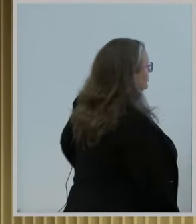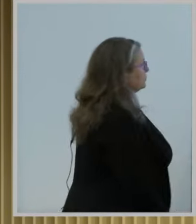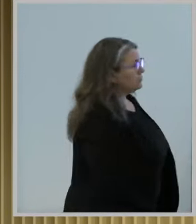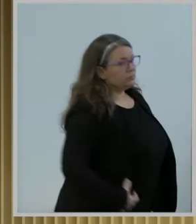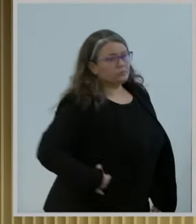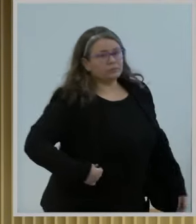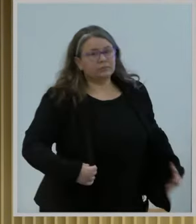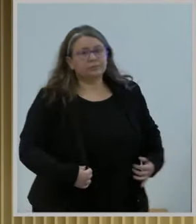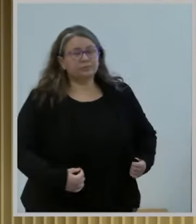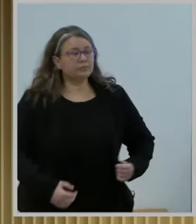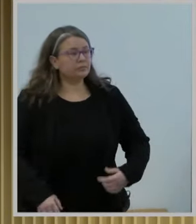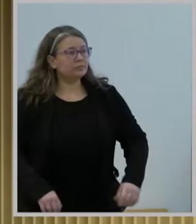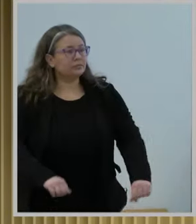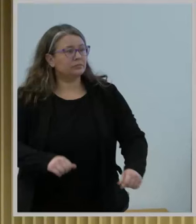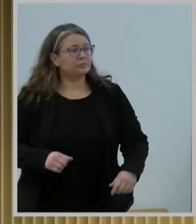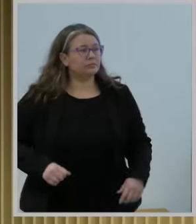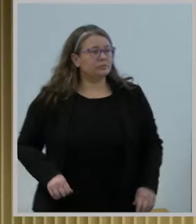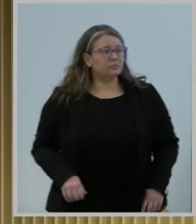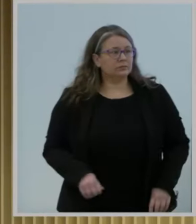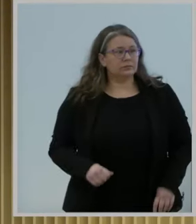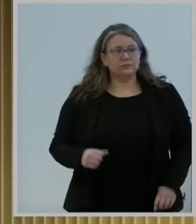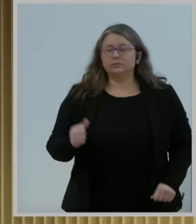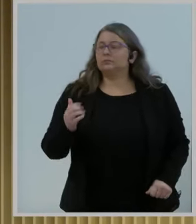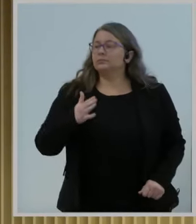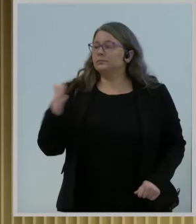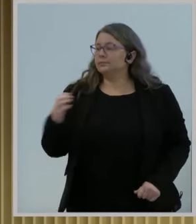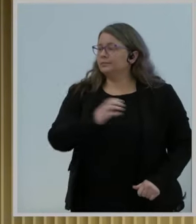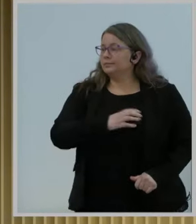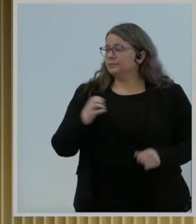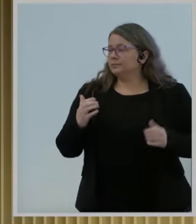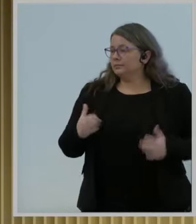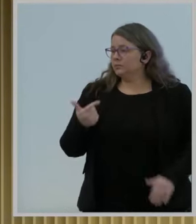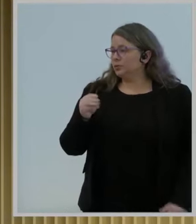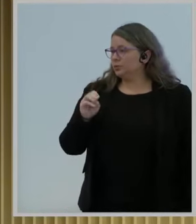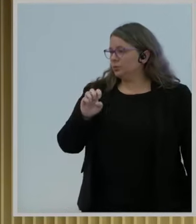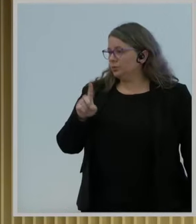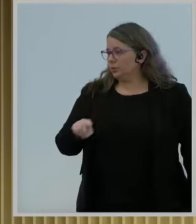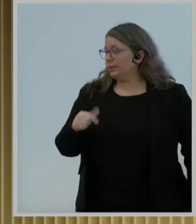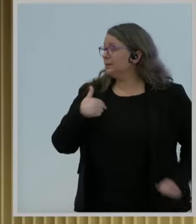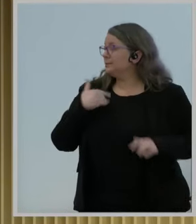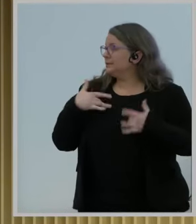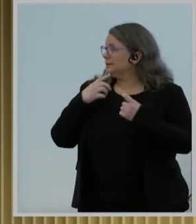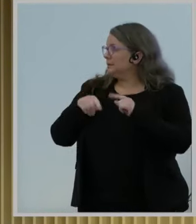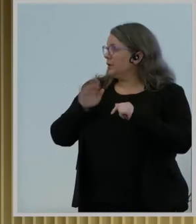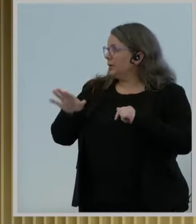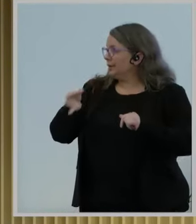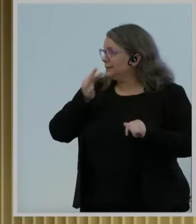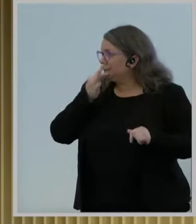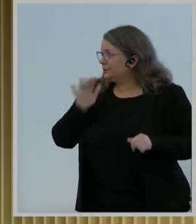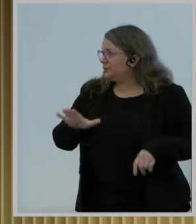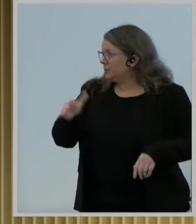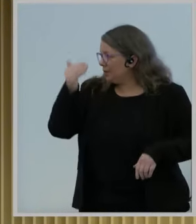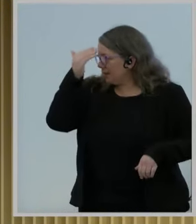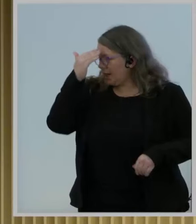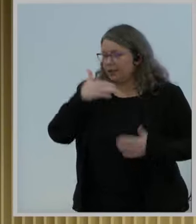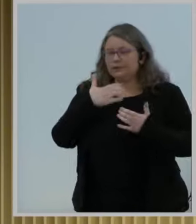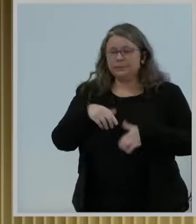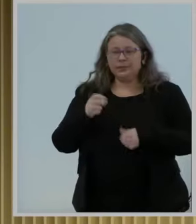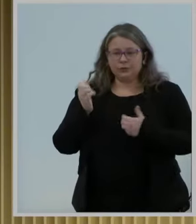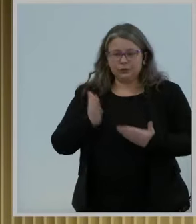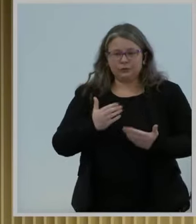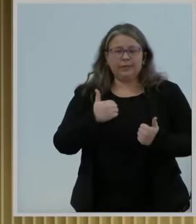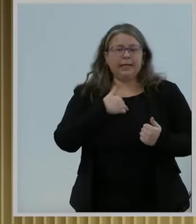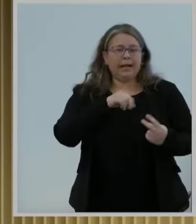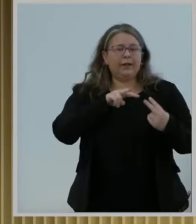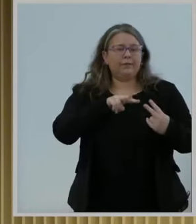I am excited about your expertise, your knowledge, the passion that you'll bring, and I look forward to standing shoulder to shoulder with